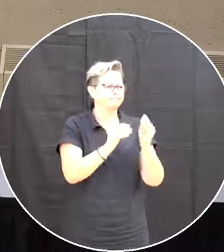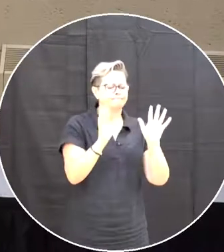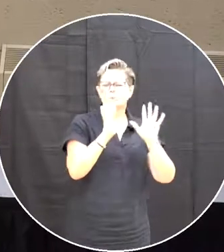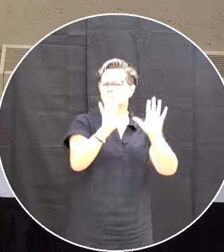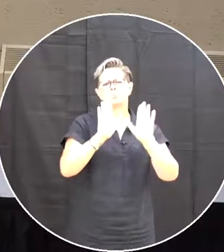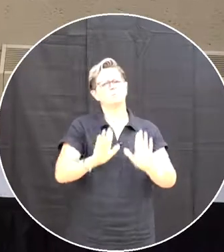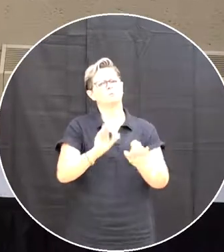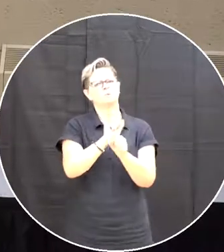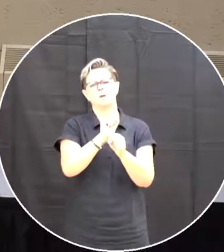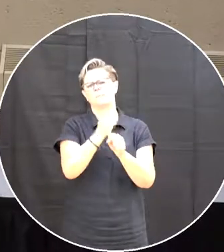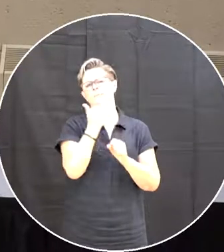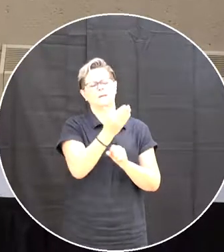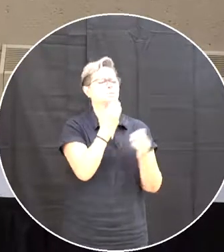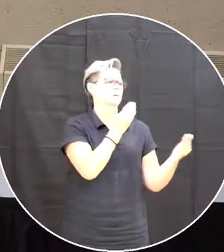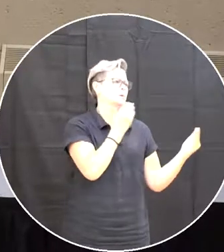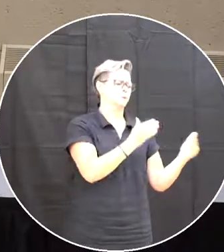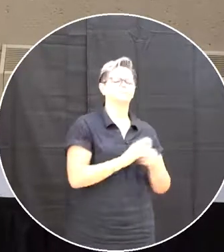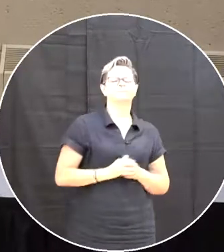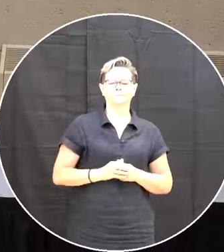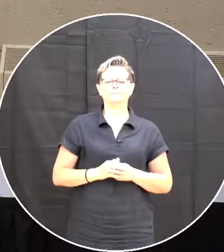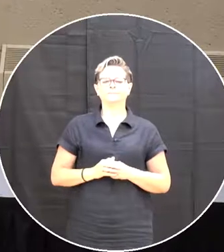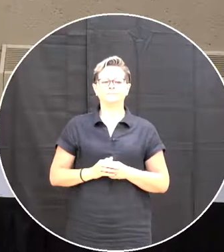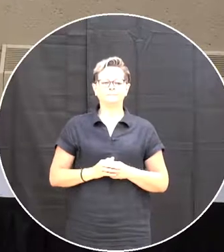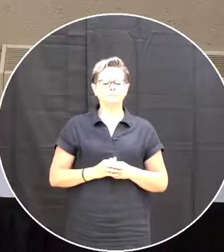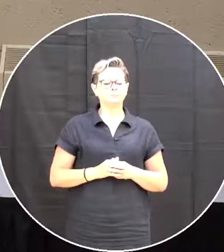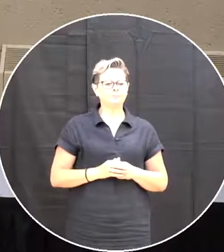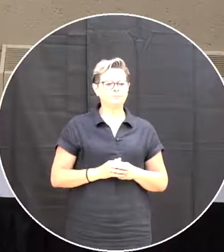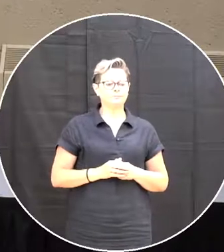as a board appreciate that So thank you to you and your team Terry